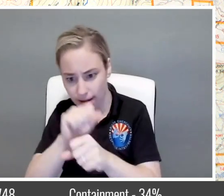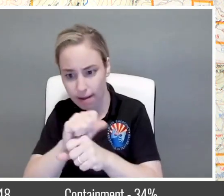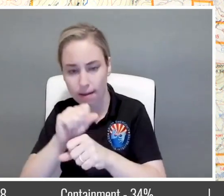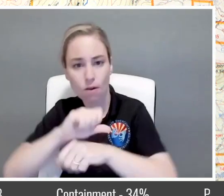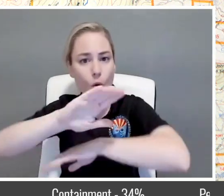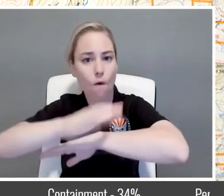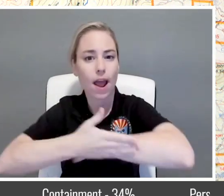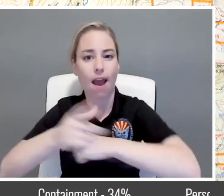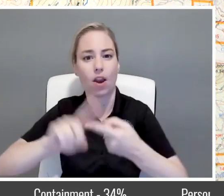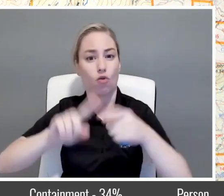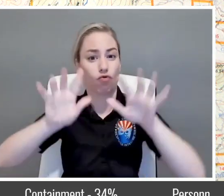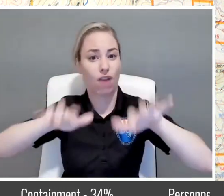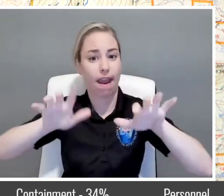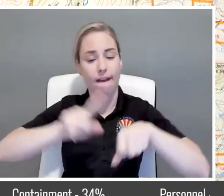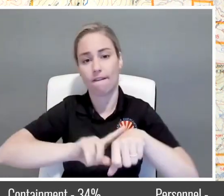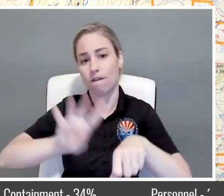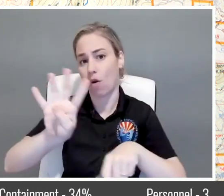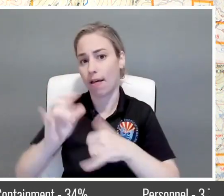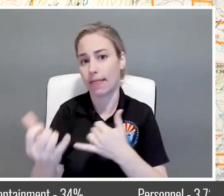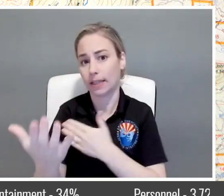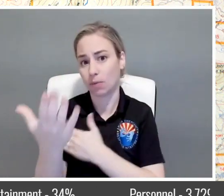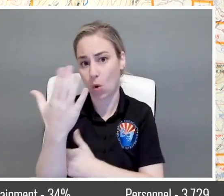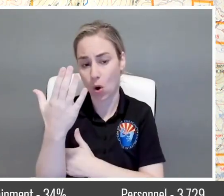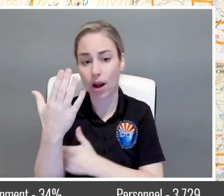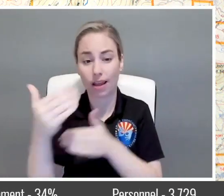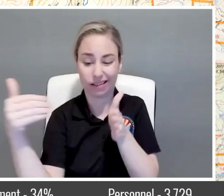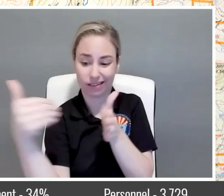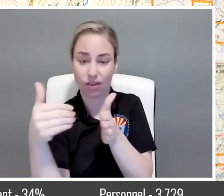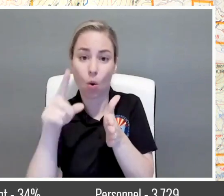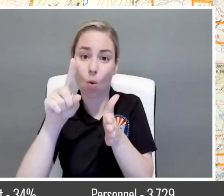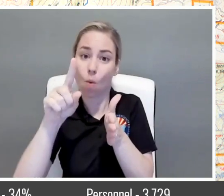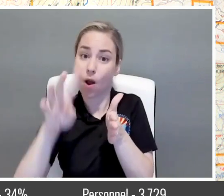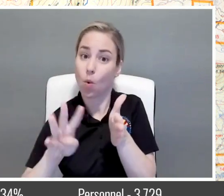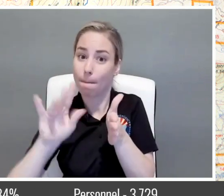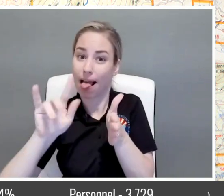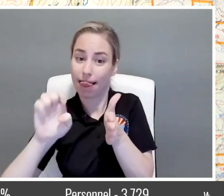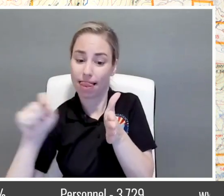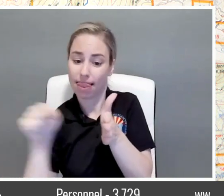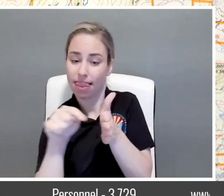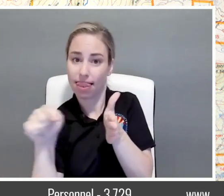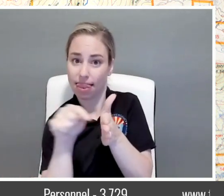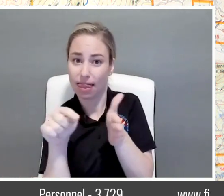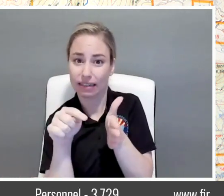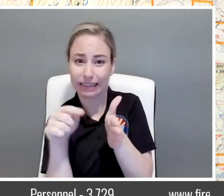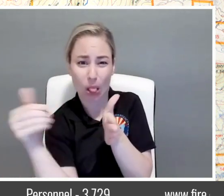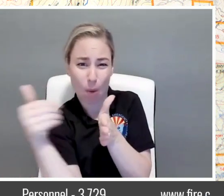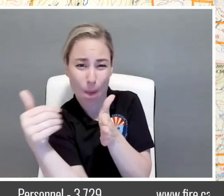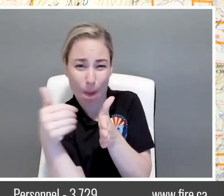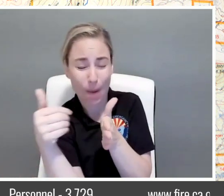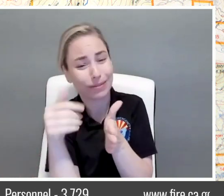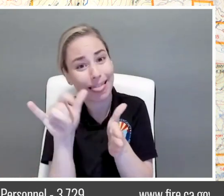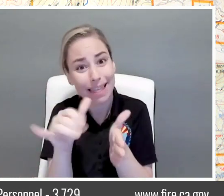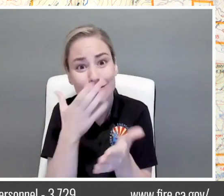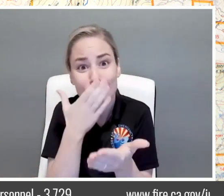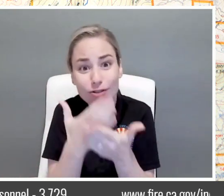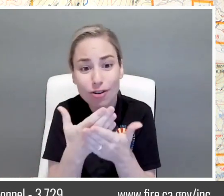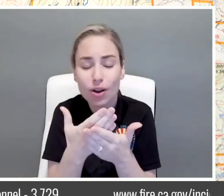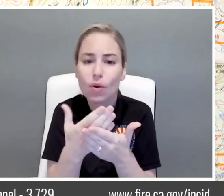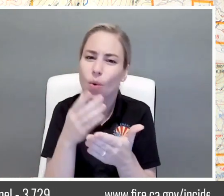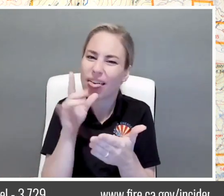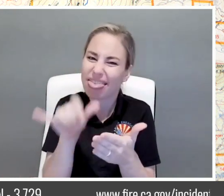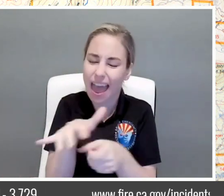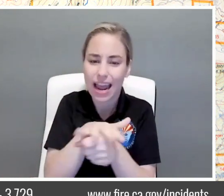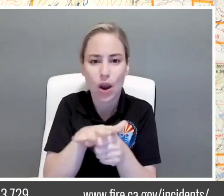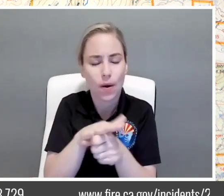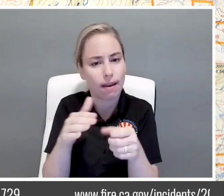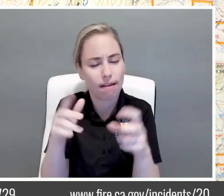and we're down to within a quarter mile of the American River down there on the bottom so that's that's really good that's probably one of the more technical pieces on